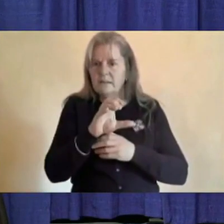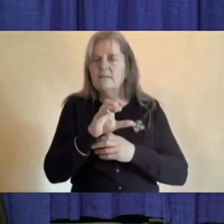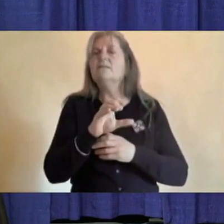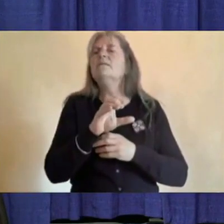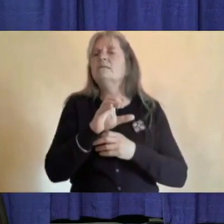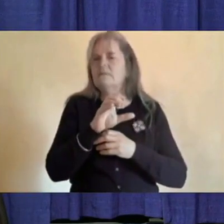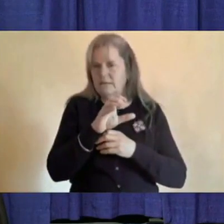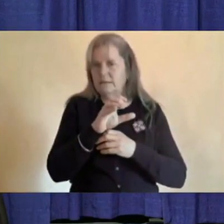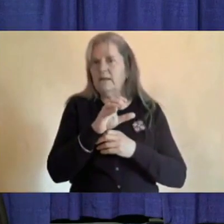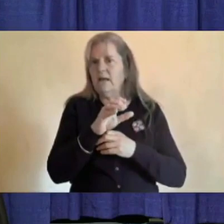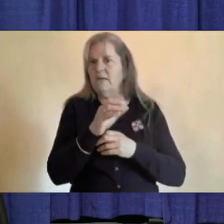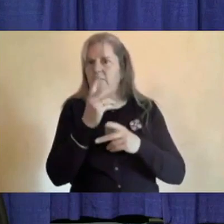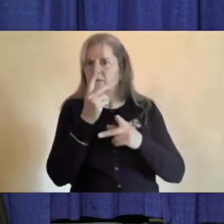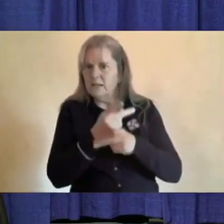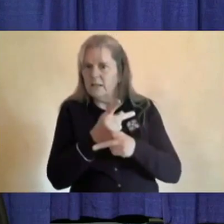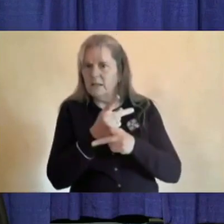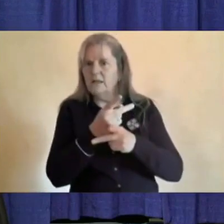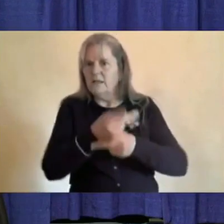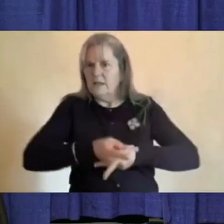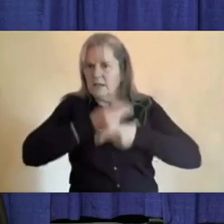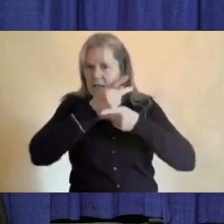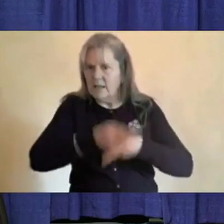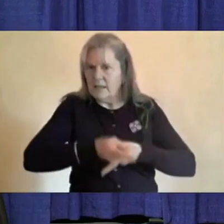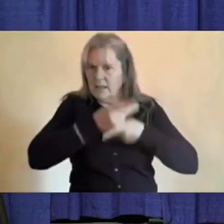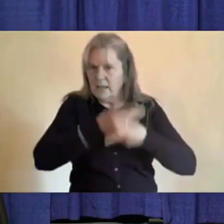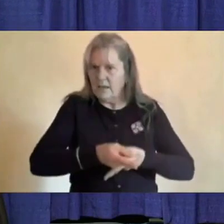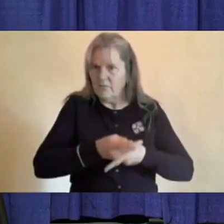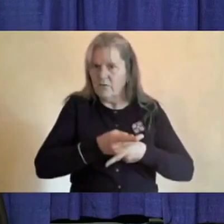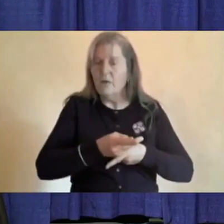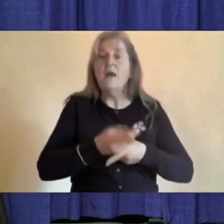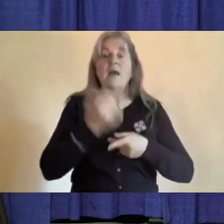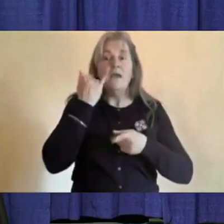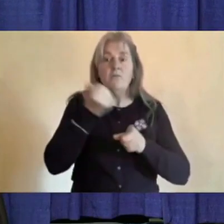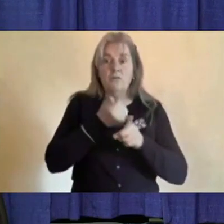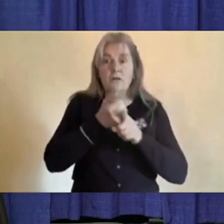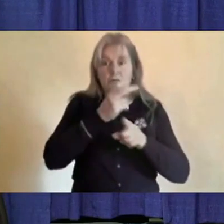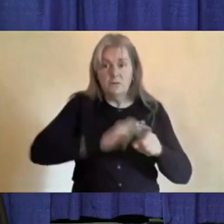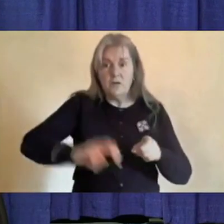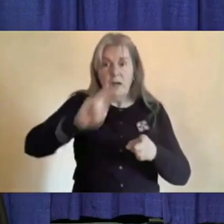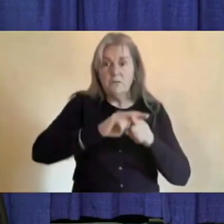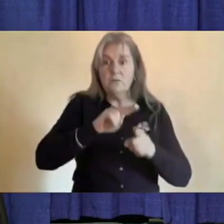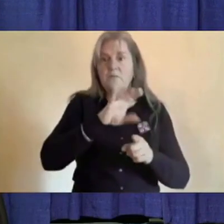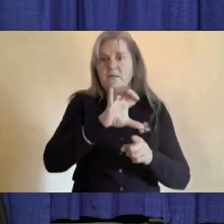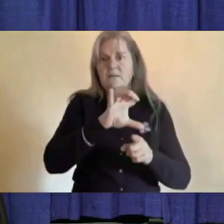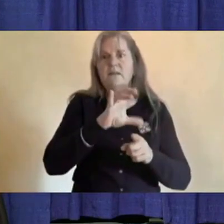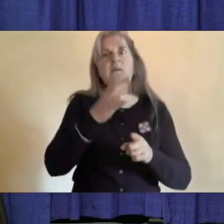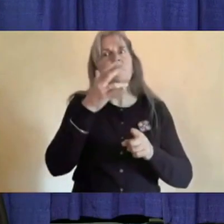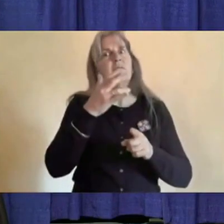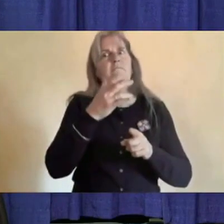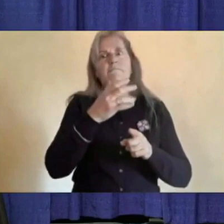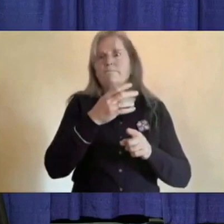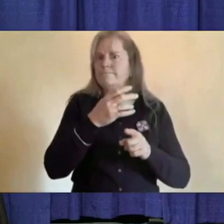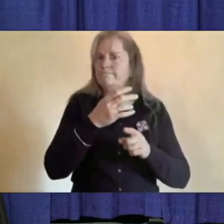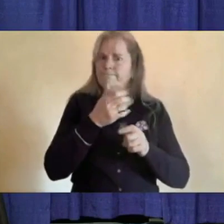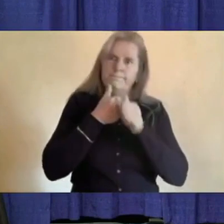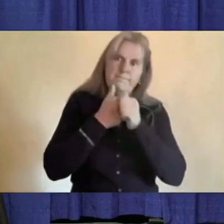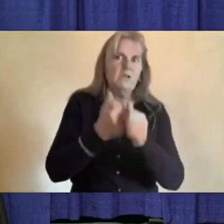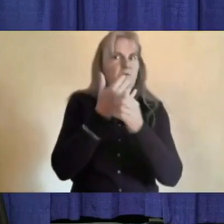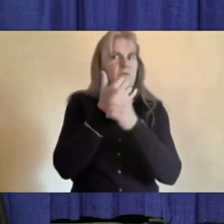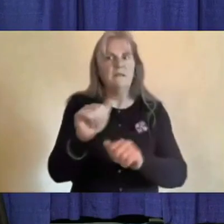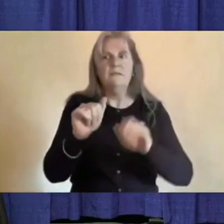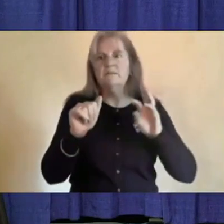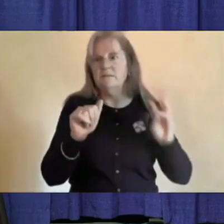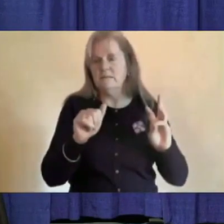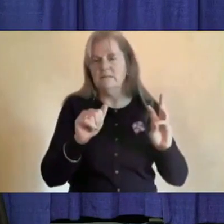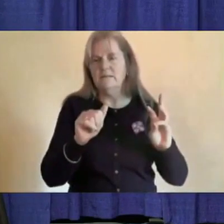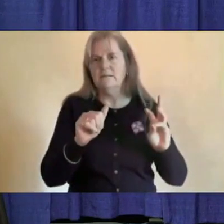asking that you supersize the safe six when traveling. Again we expected to see more illness around